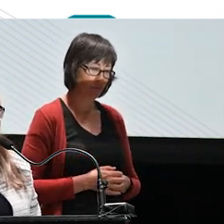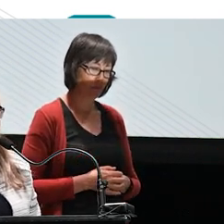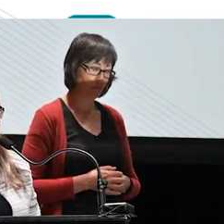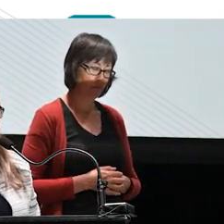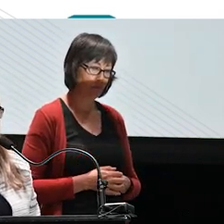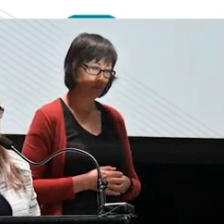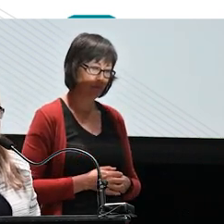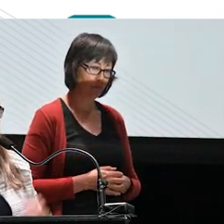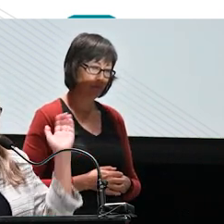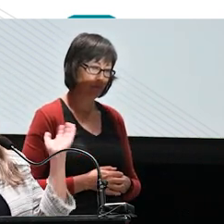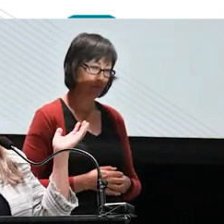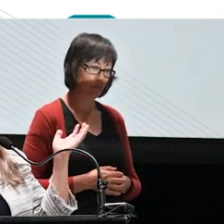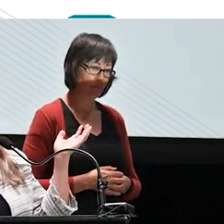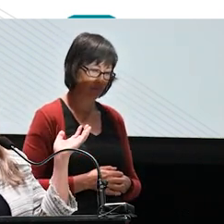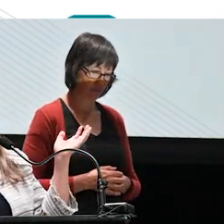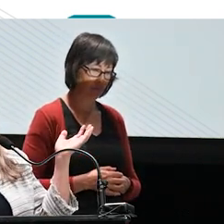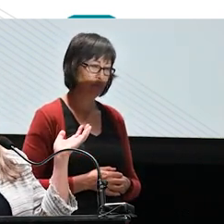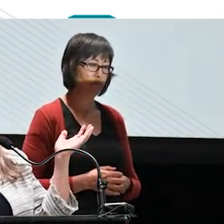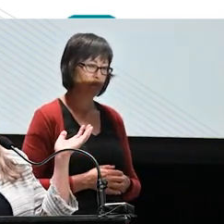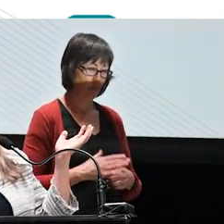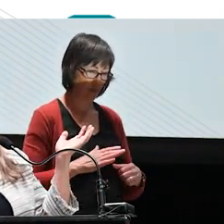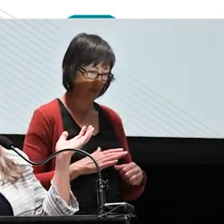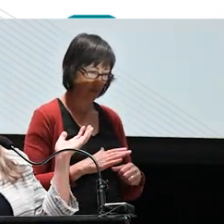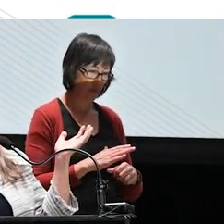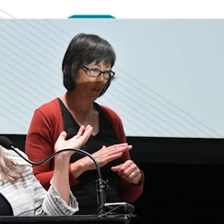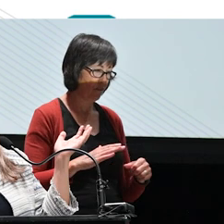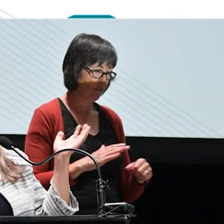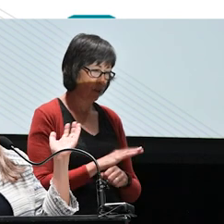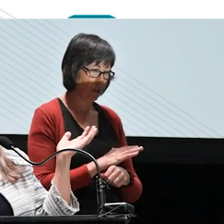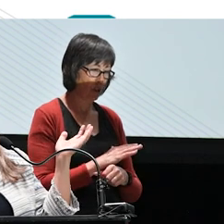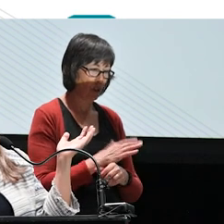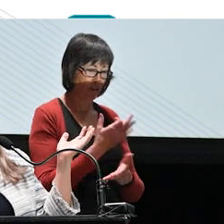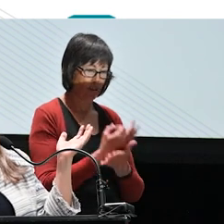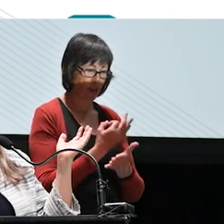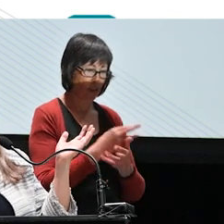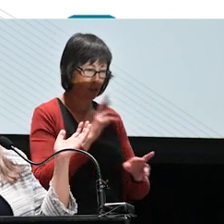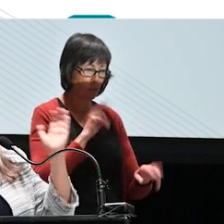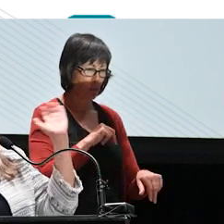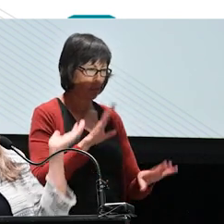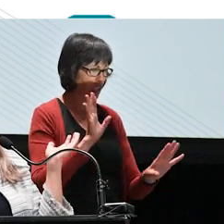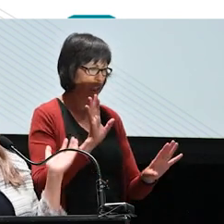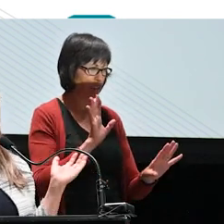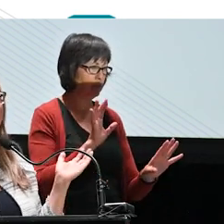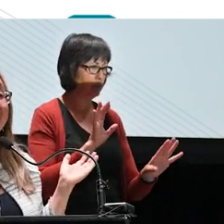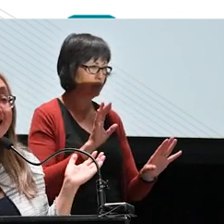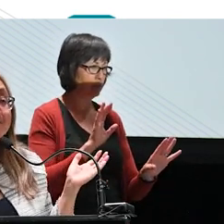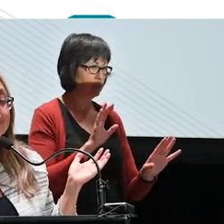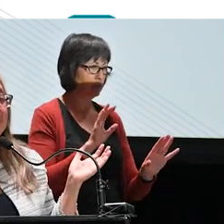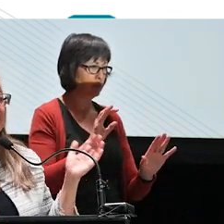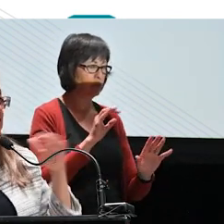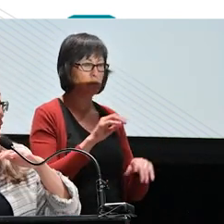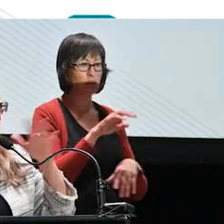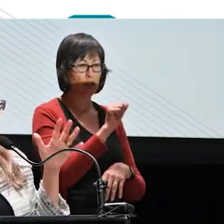and, uh, our full account vote report. Oh, I guess I should have said it sooner because it kind of, it doesn't really relate too big to the finish. Artsaction.ca